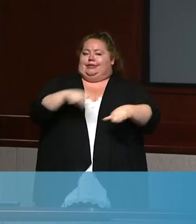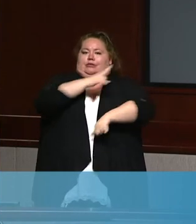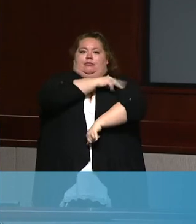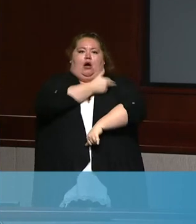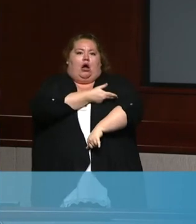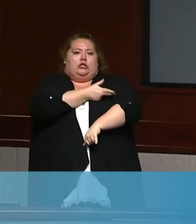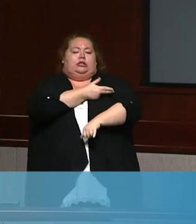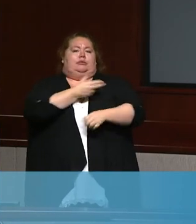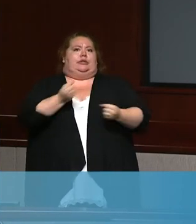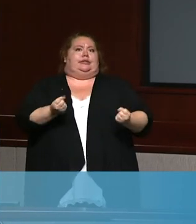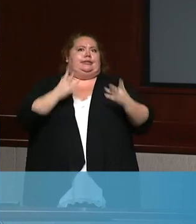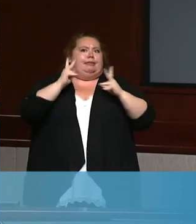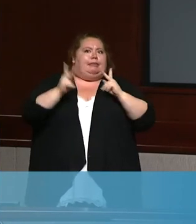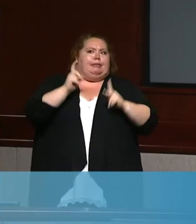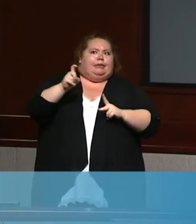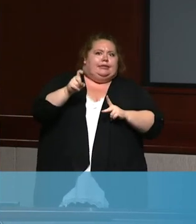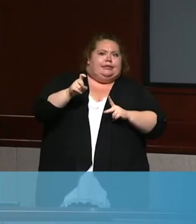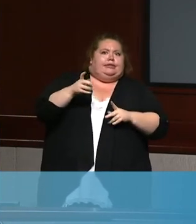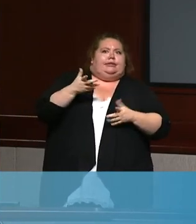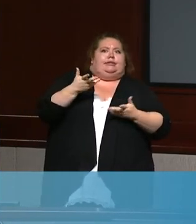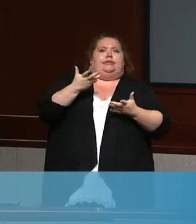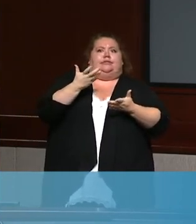who have to seek services in our hospitals.